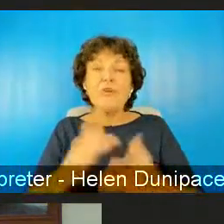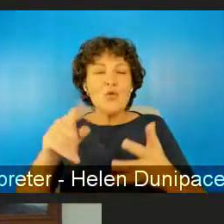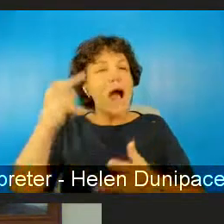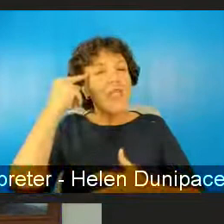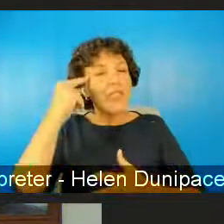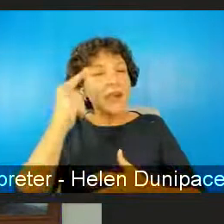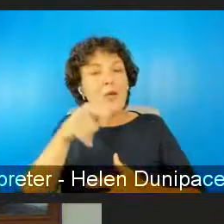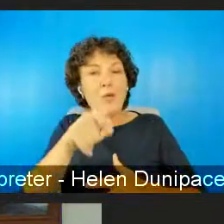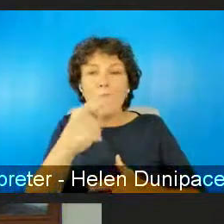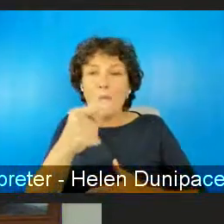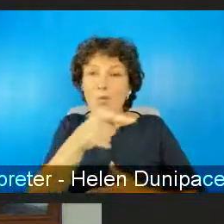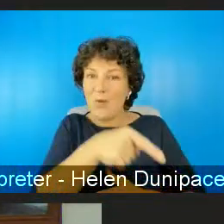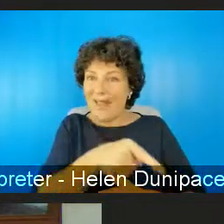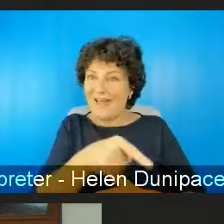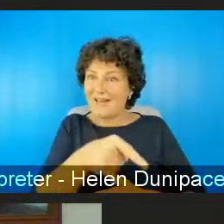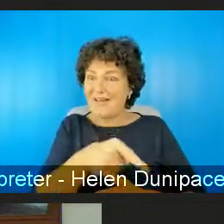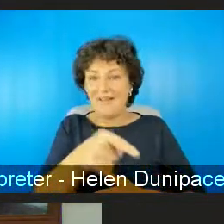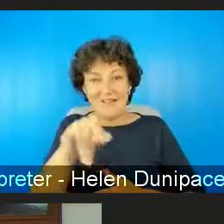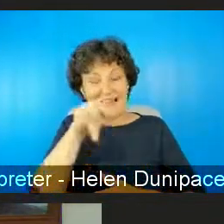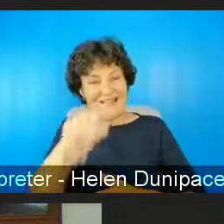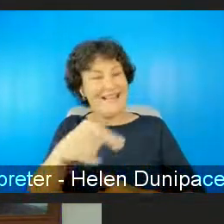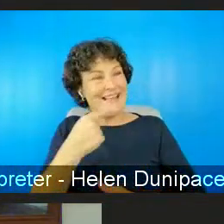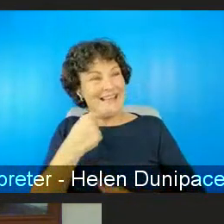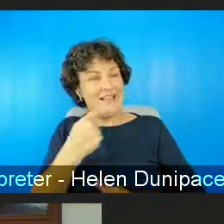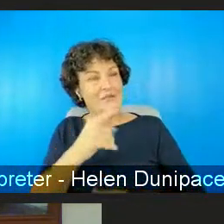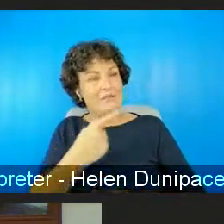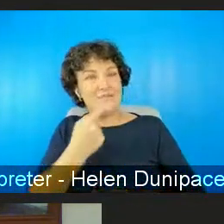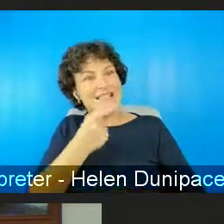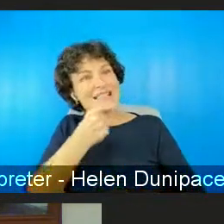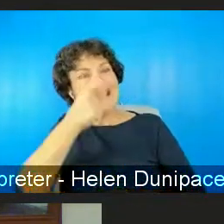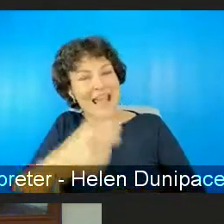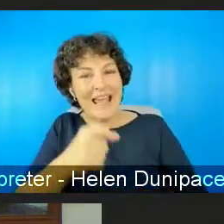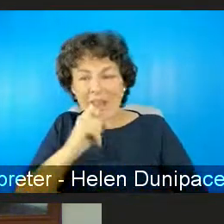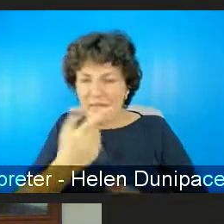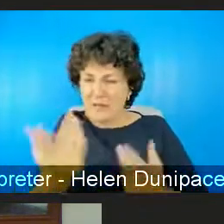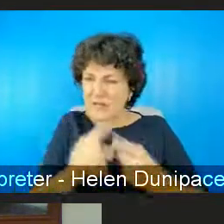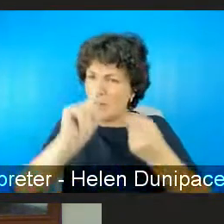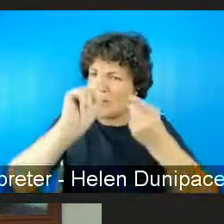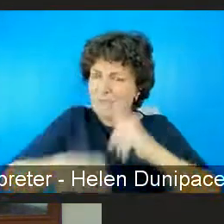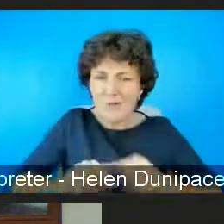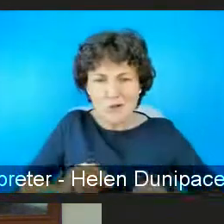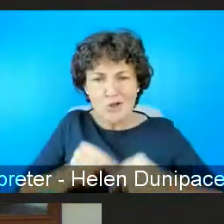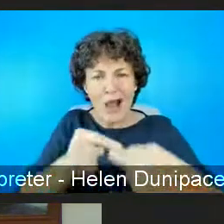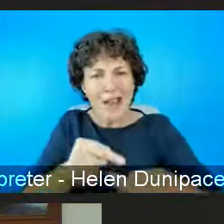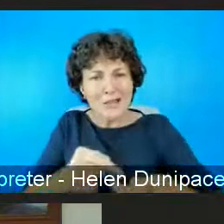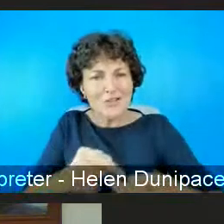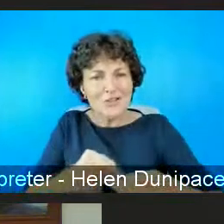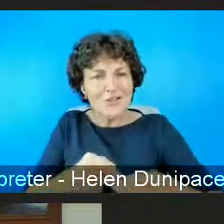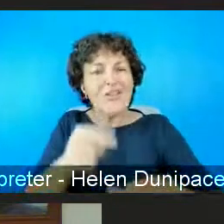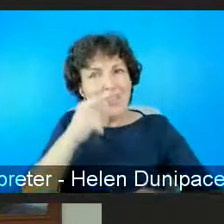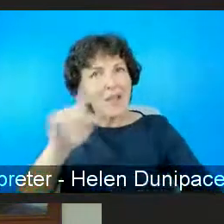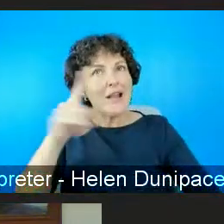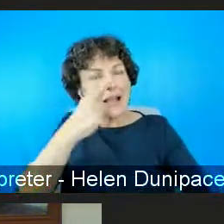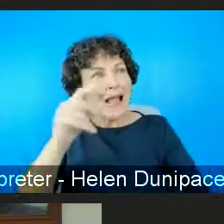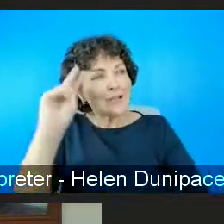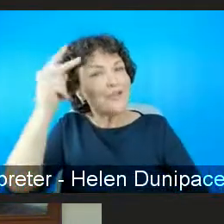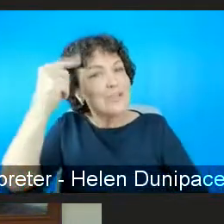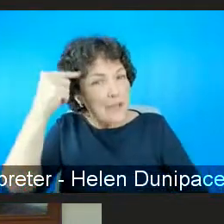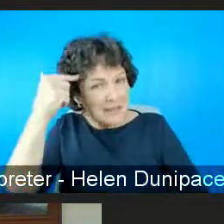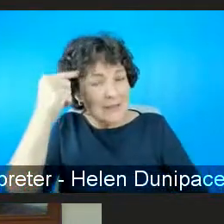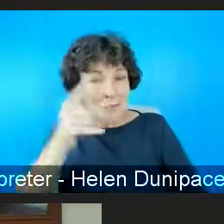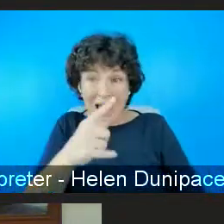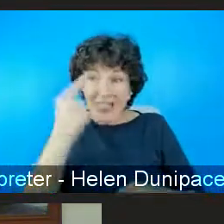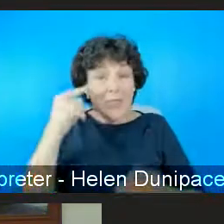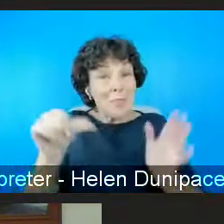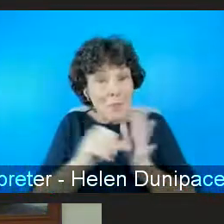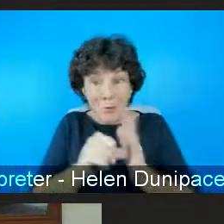to him thinking differently then there is room for change the problem is just the sheer volume of it and the effect it's having across the board